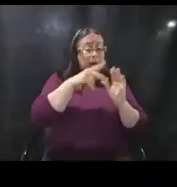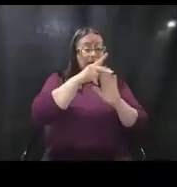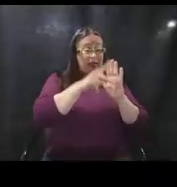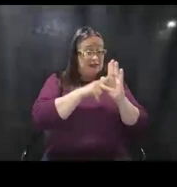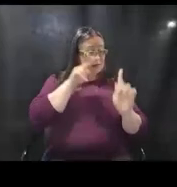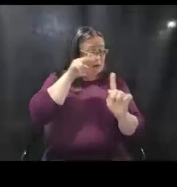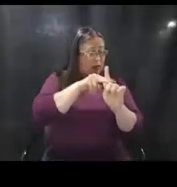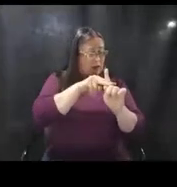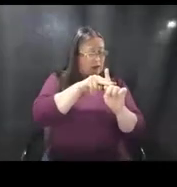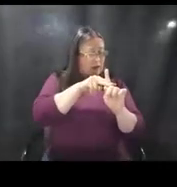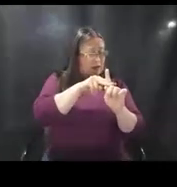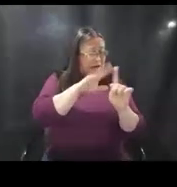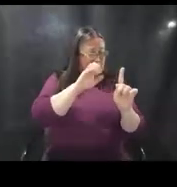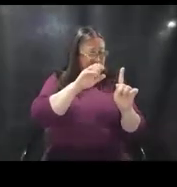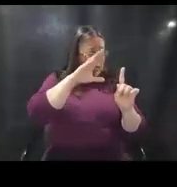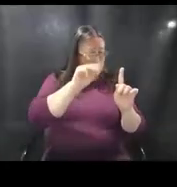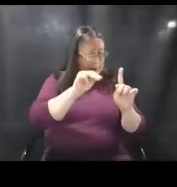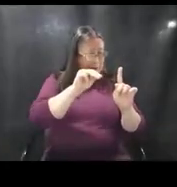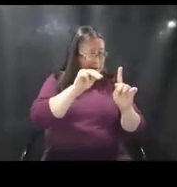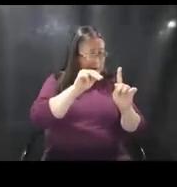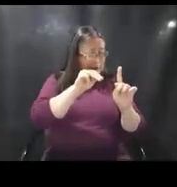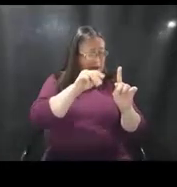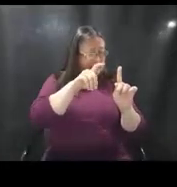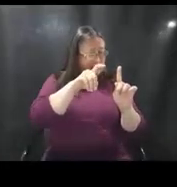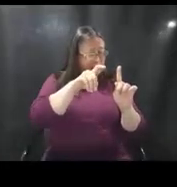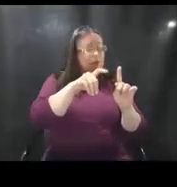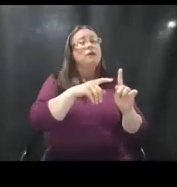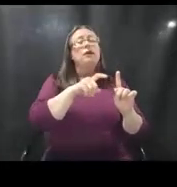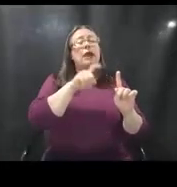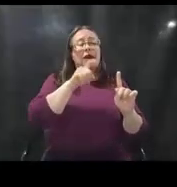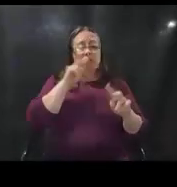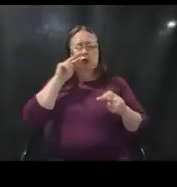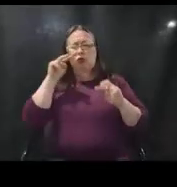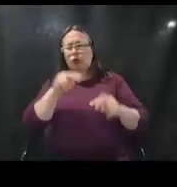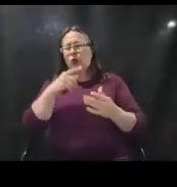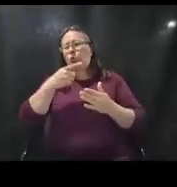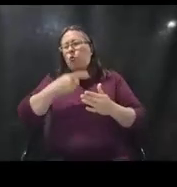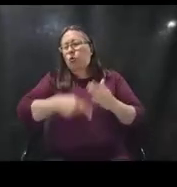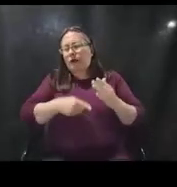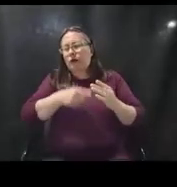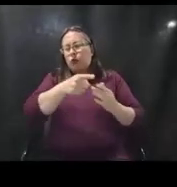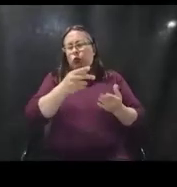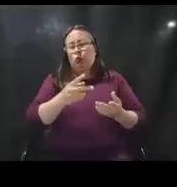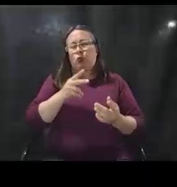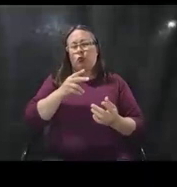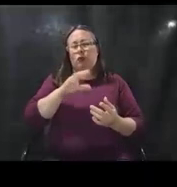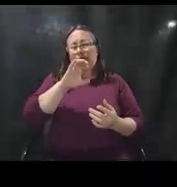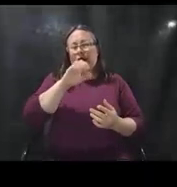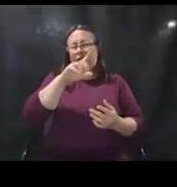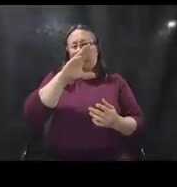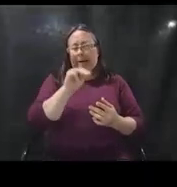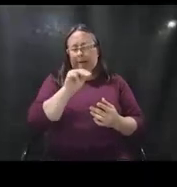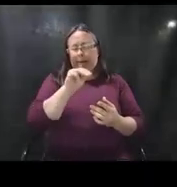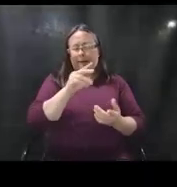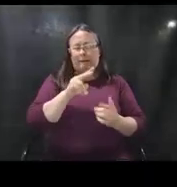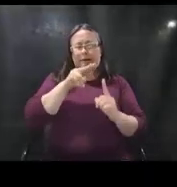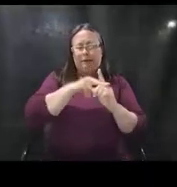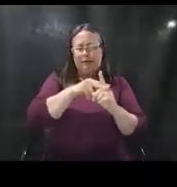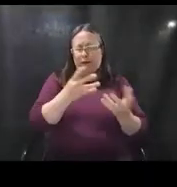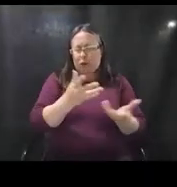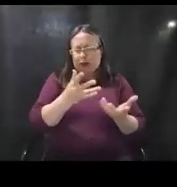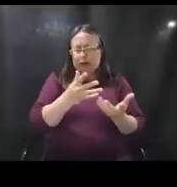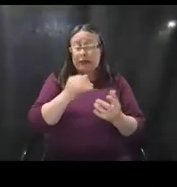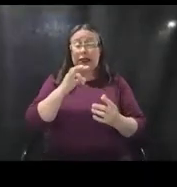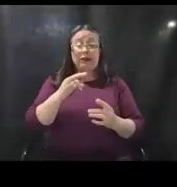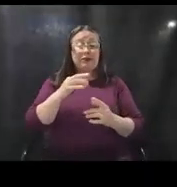applies to the claimed work and costs, you really have to look at what is it that's being claimed. If what is being claimed is the type